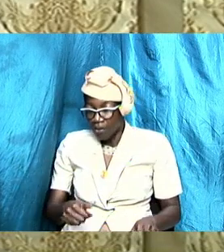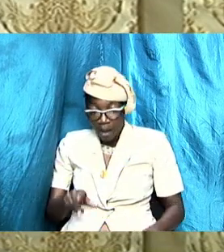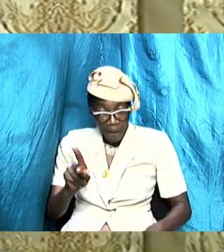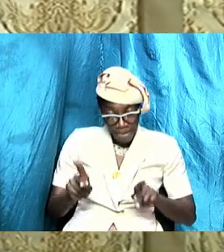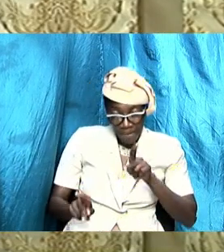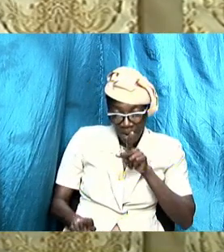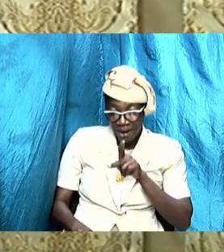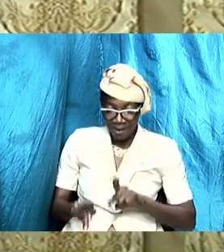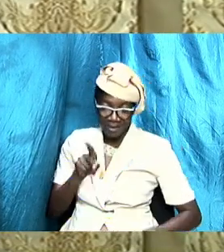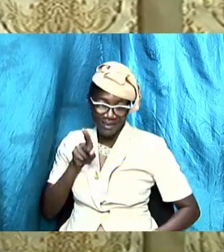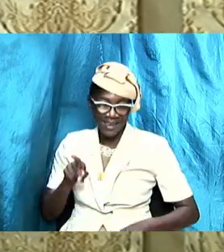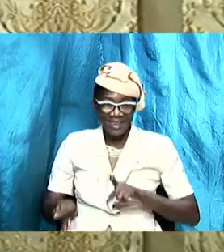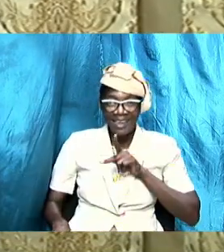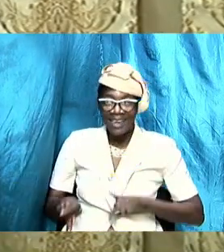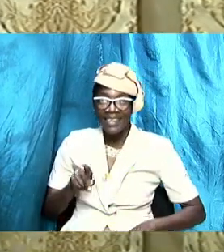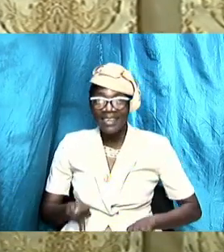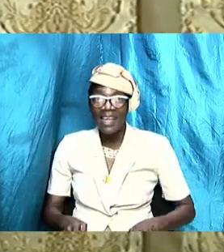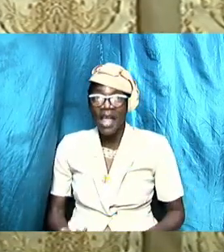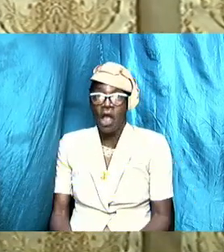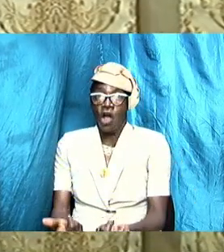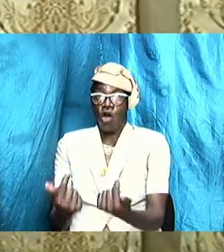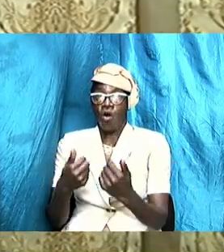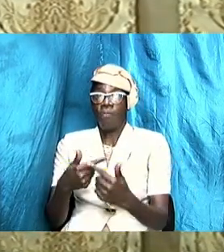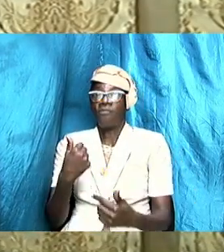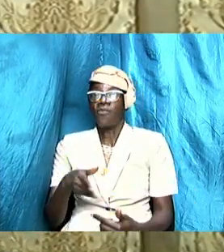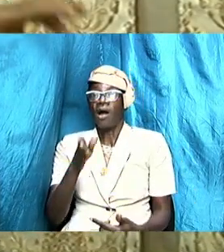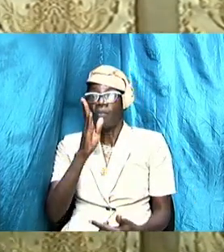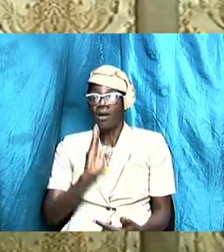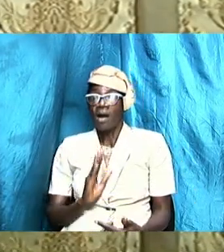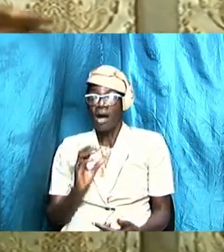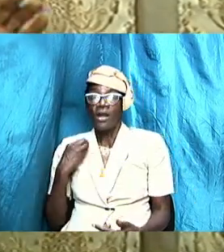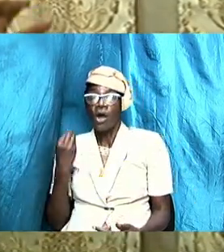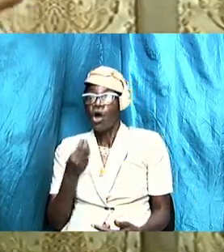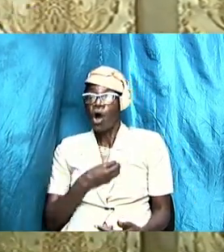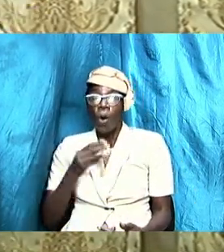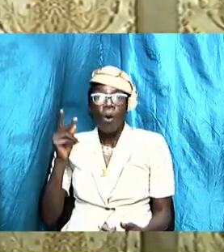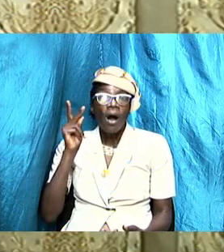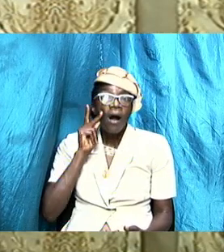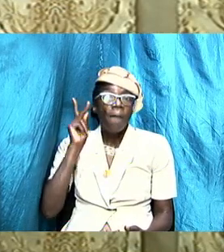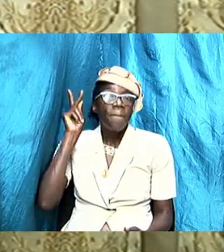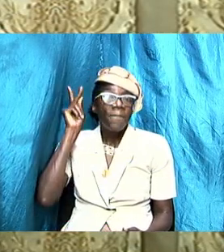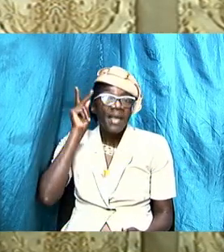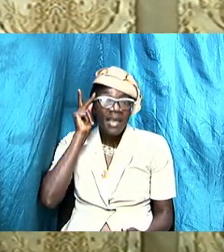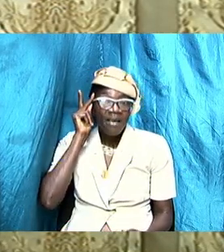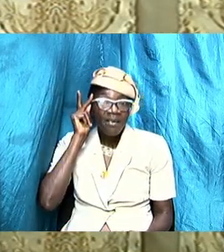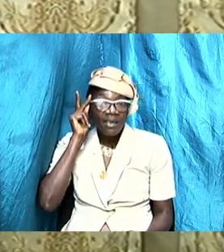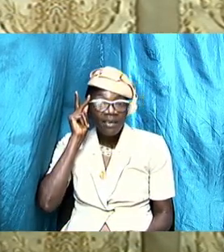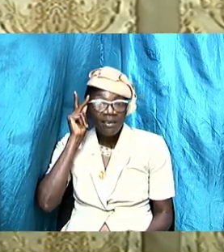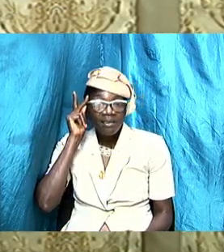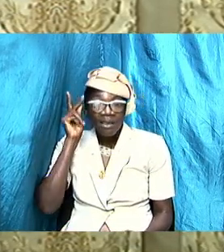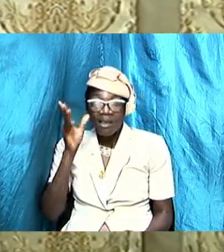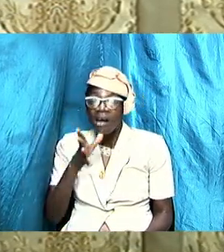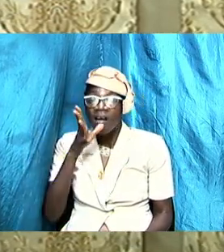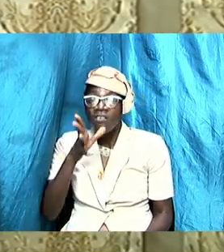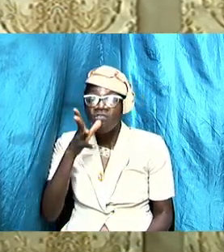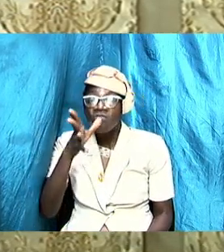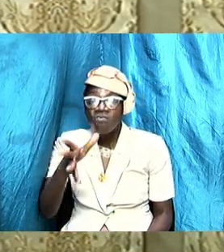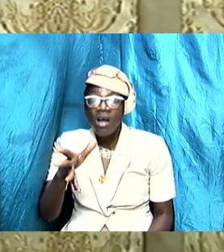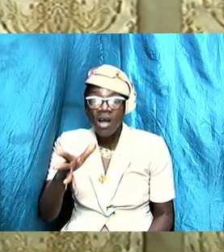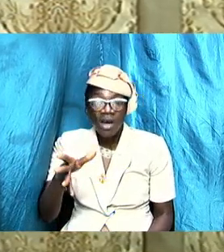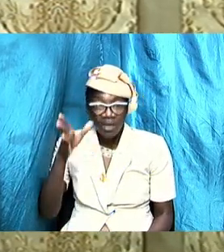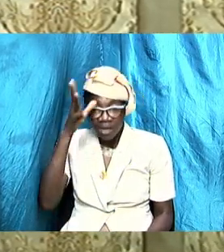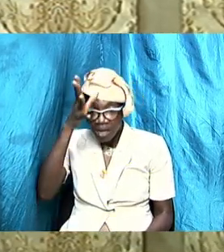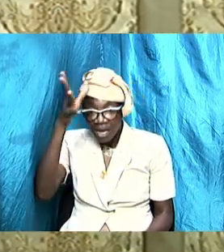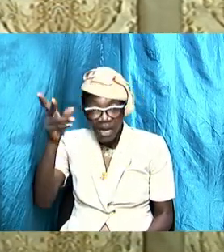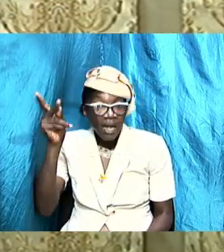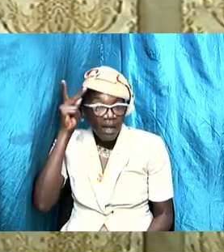we get from God our parents and our grandparents the chromosomes and everything came together and